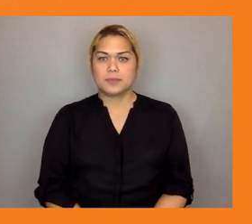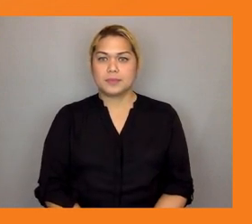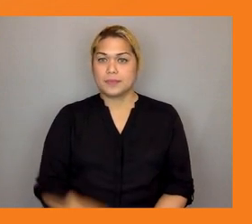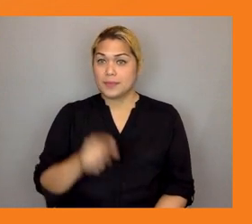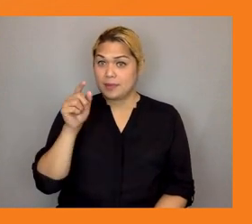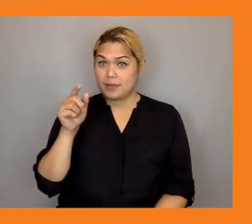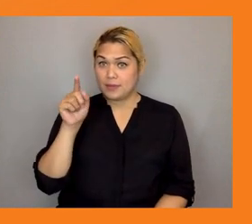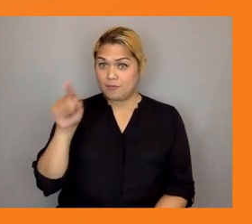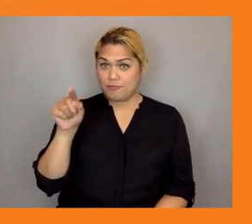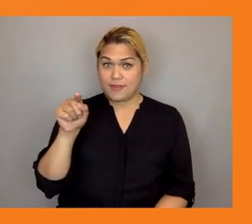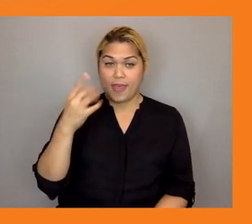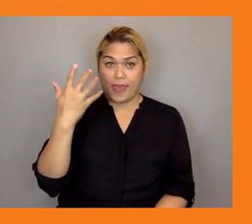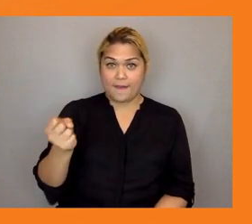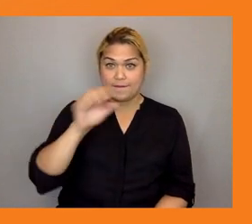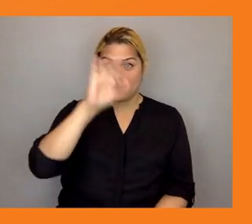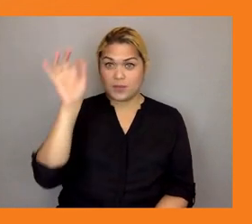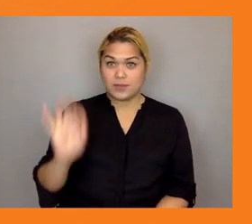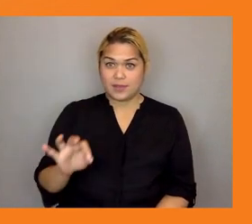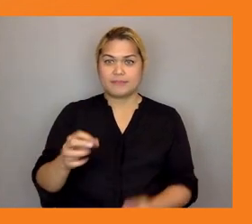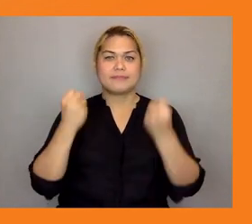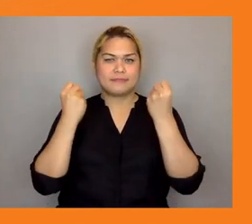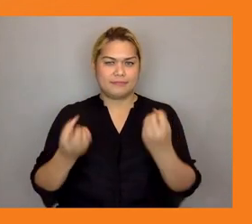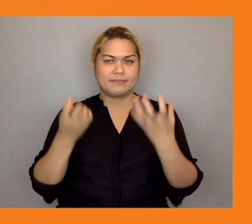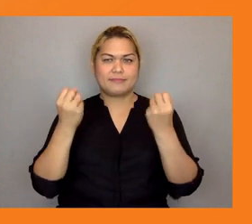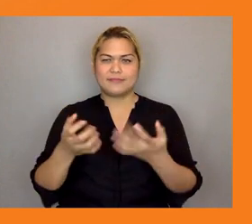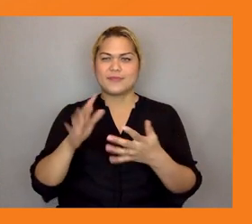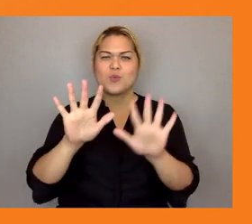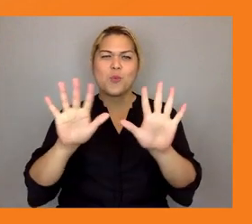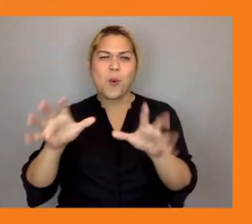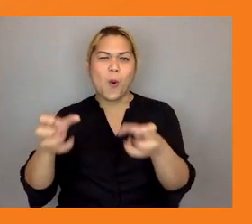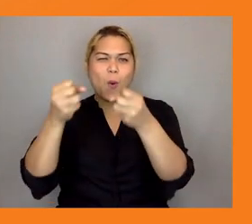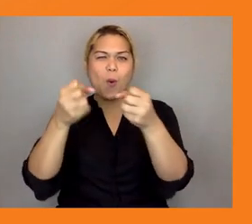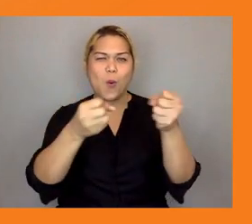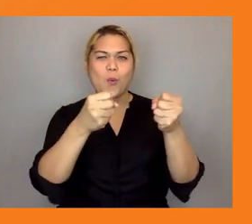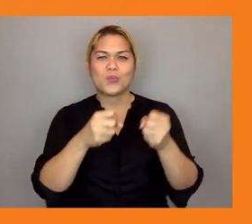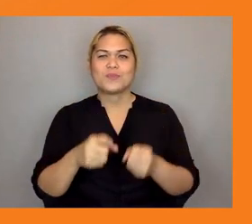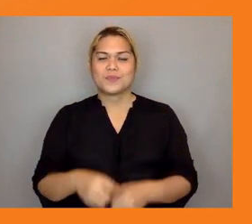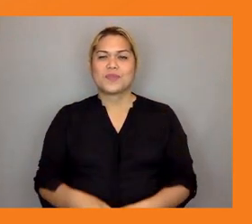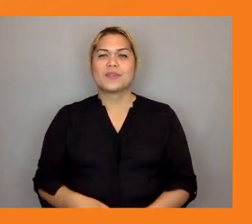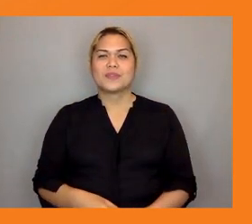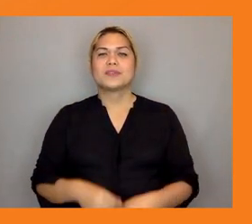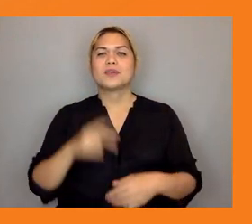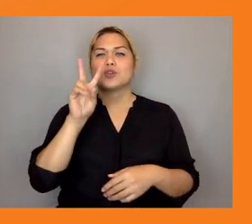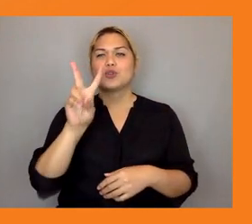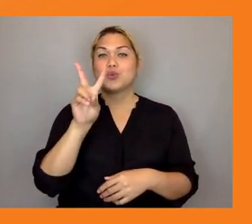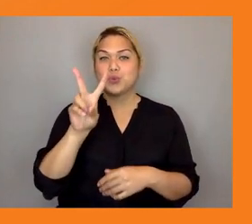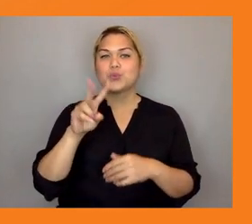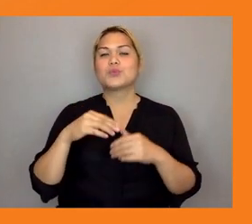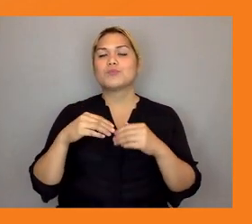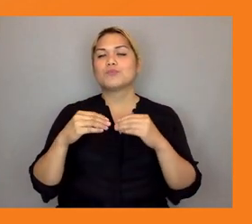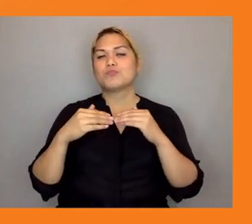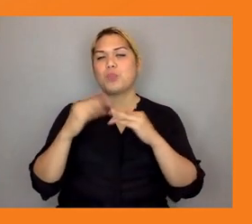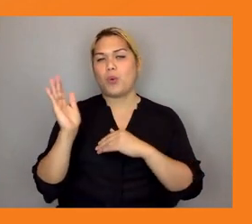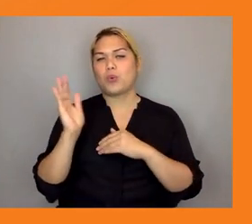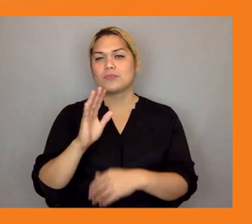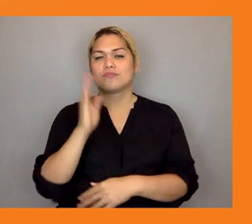hold on to your notes and questions as we still have two more speakers so let's welcome our next speaker to provide some on